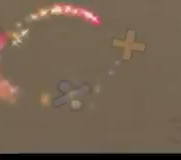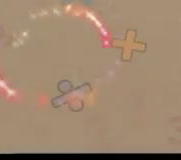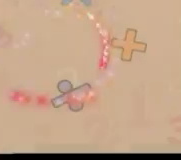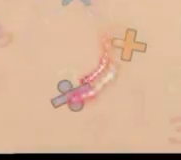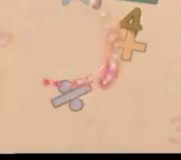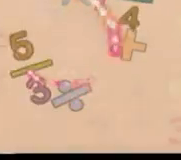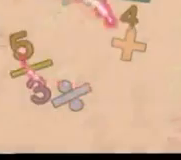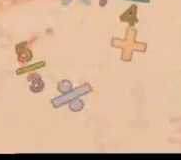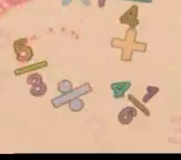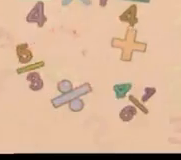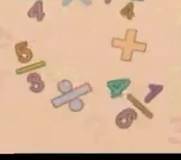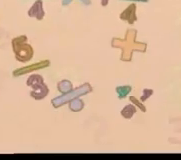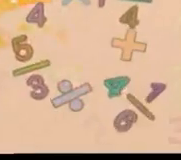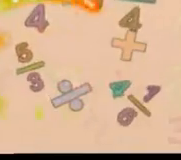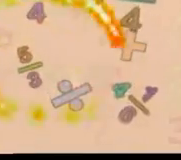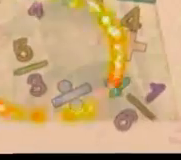Thank